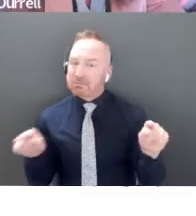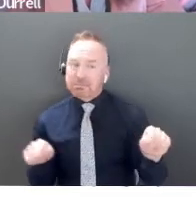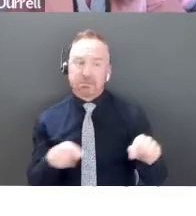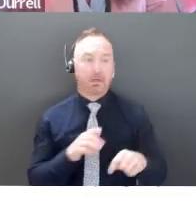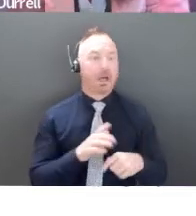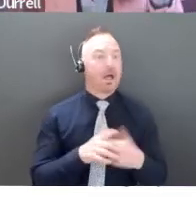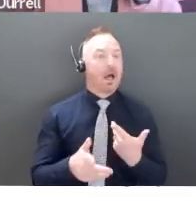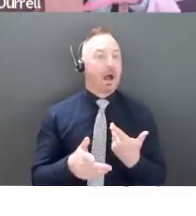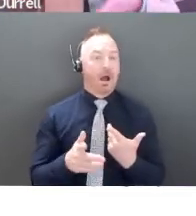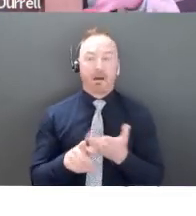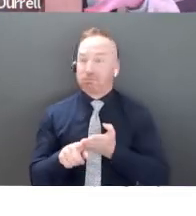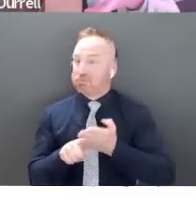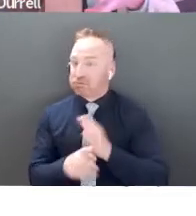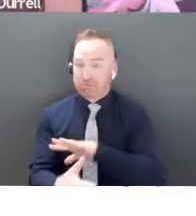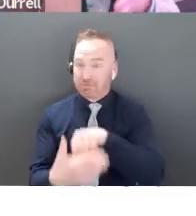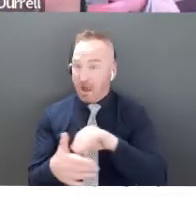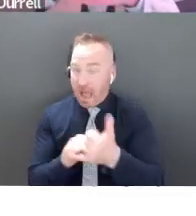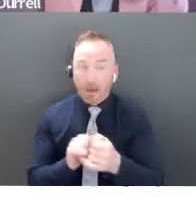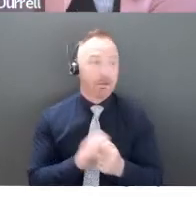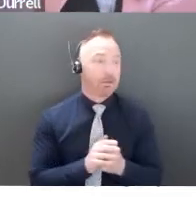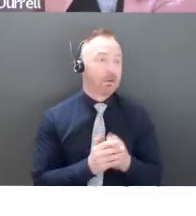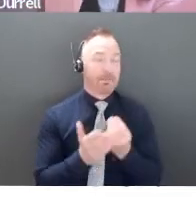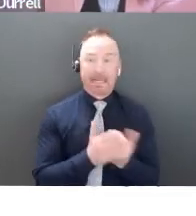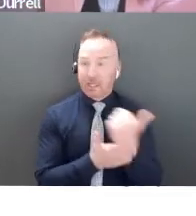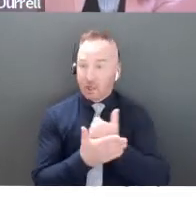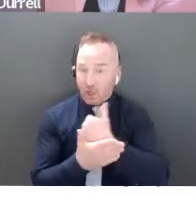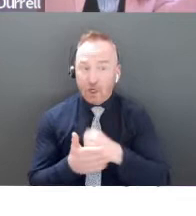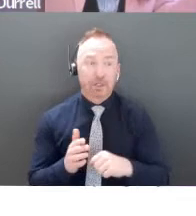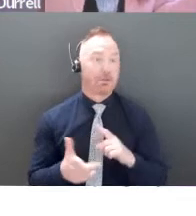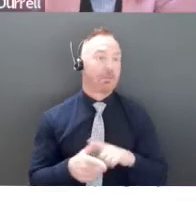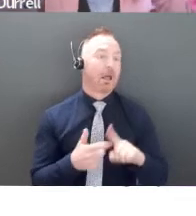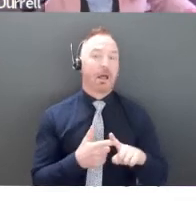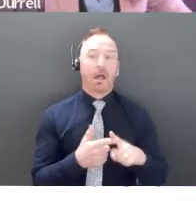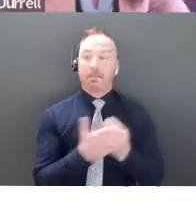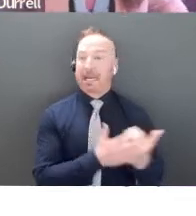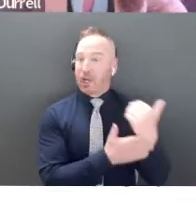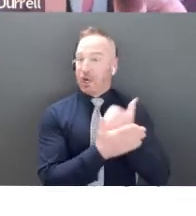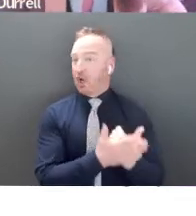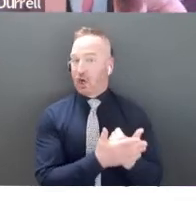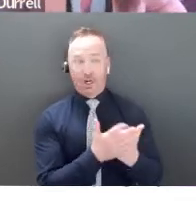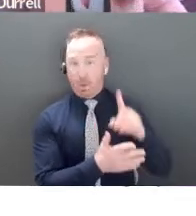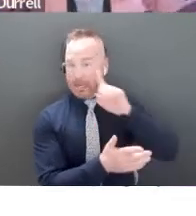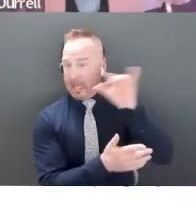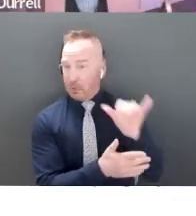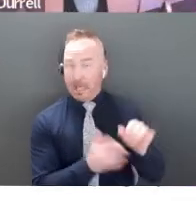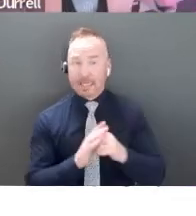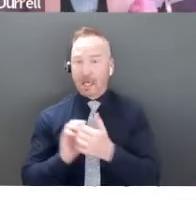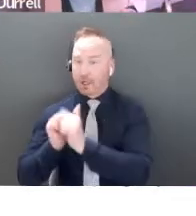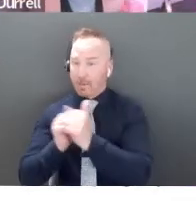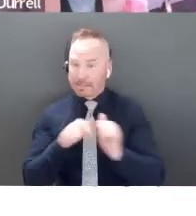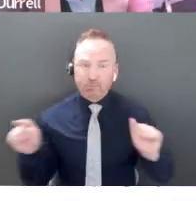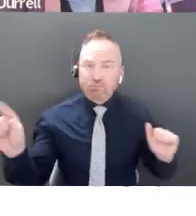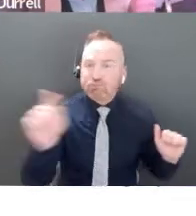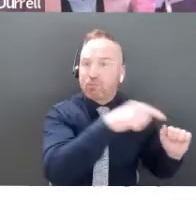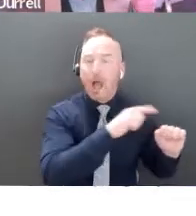to get into this market? How do we make money in the market? Here's how much money we're going to make in the market. Here's who we're competing against. Here's our amazing